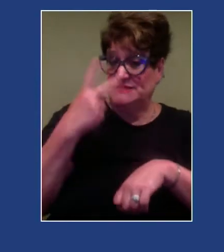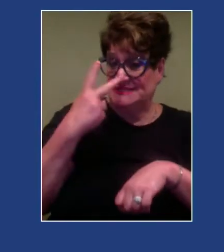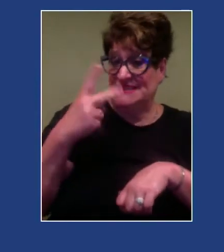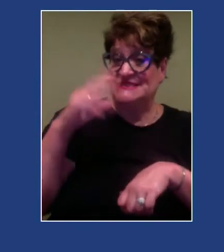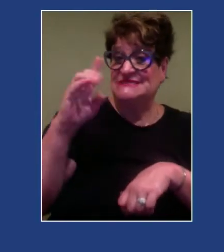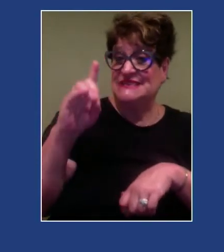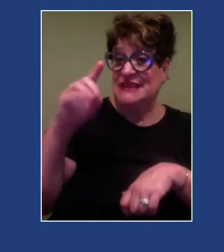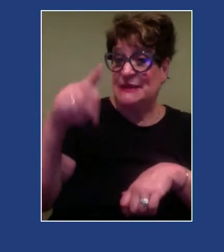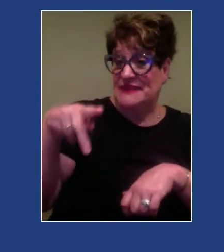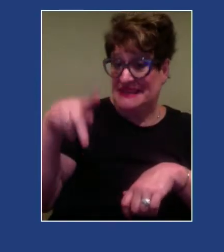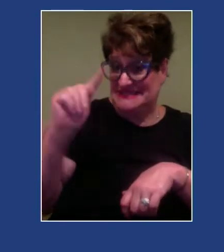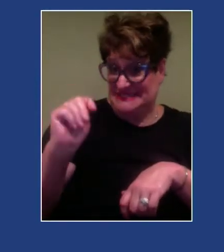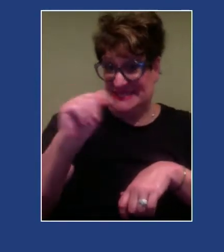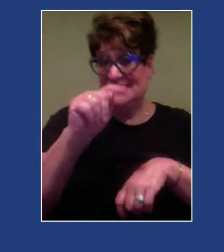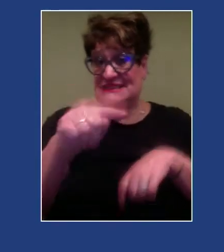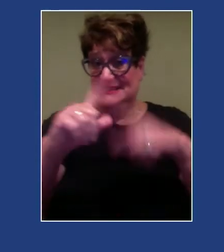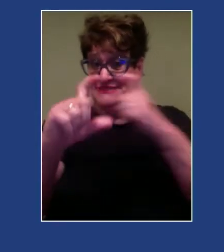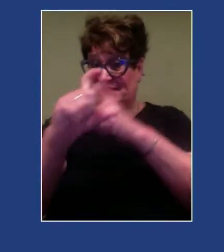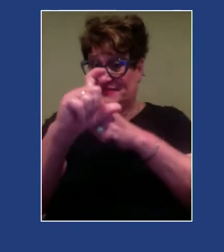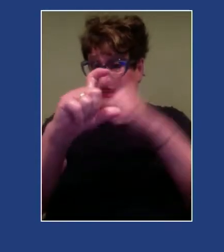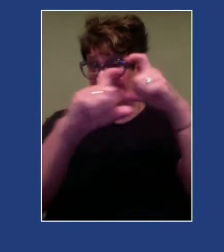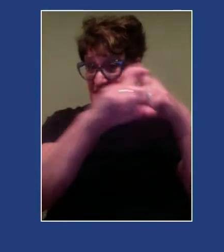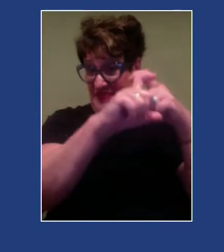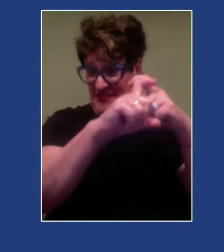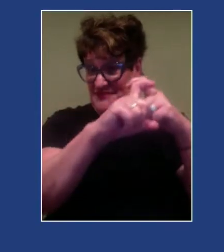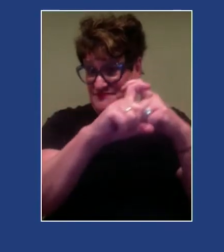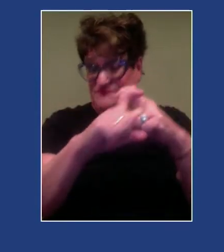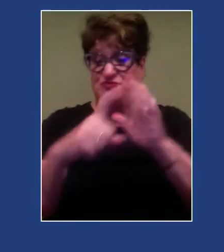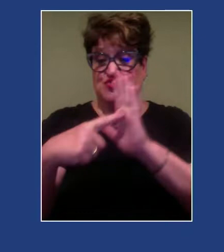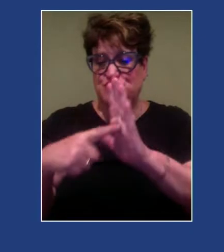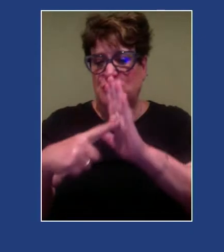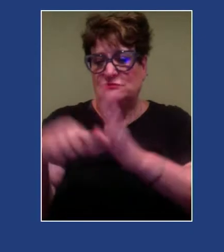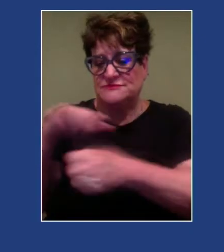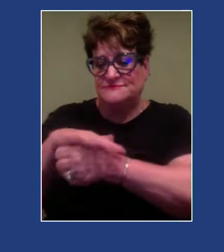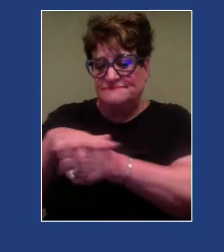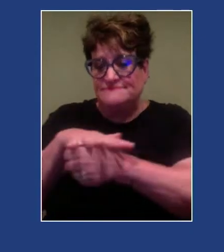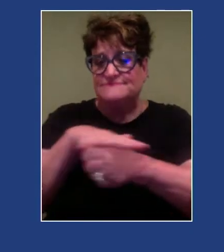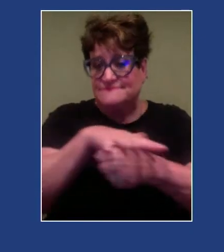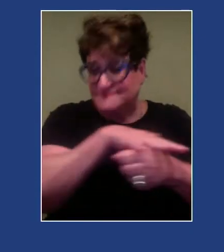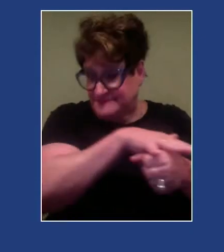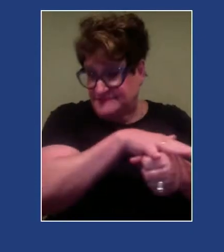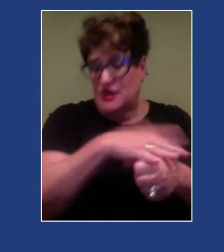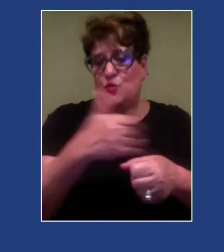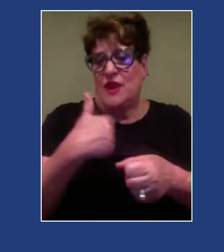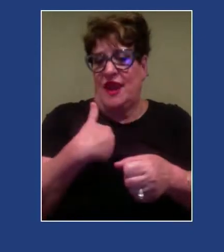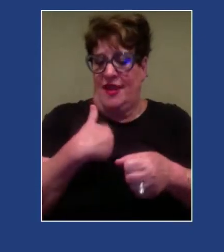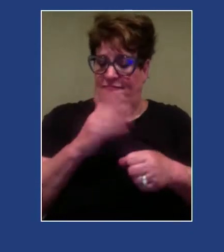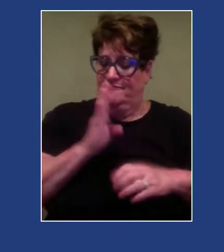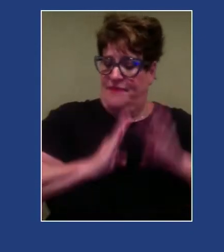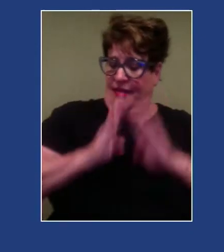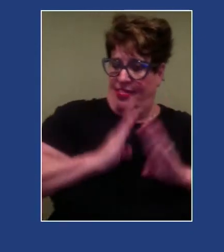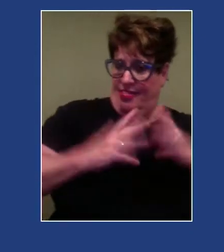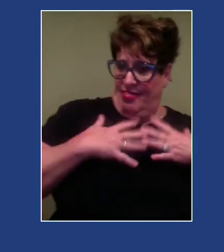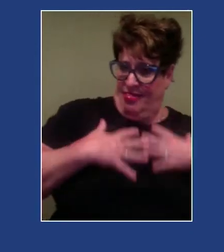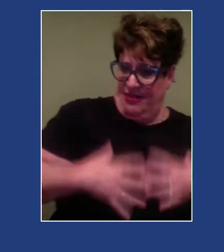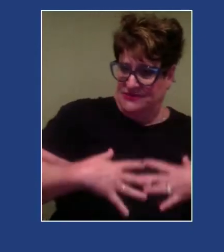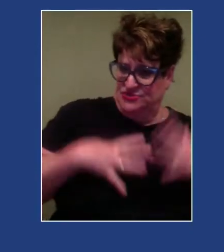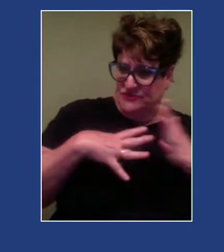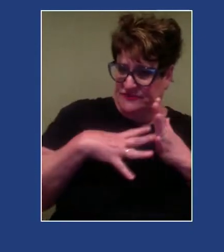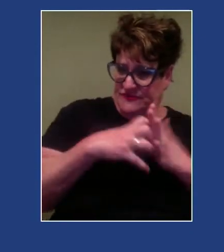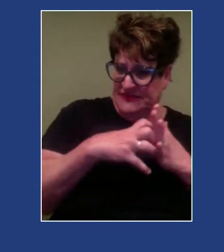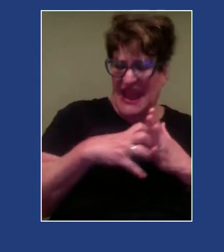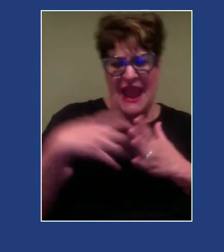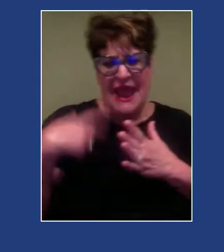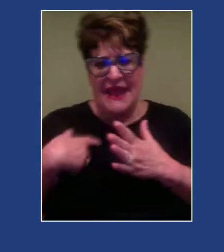our Venn diagram that shows our dialectics, right? So, we've got biological vulnerabilities and we've got interpersonal factors.